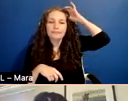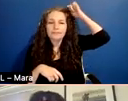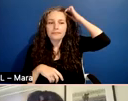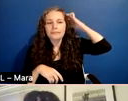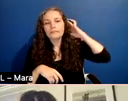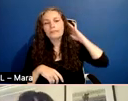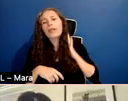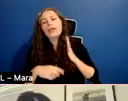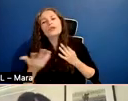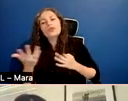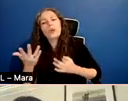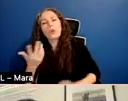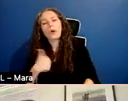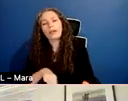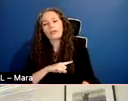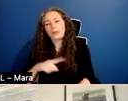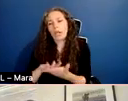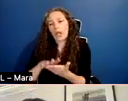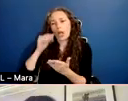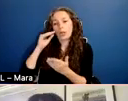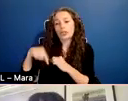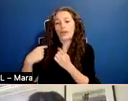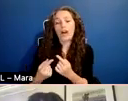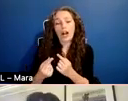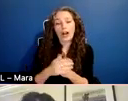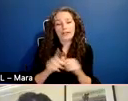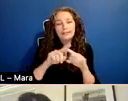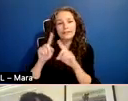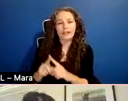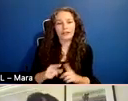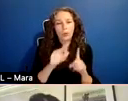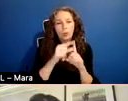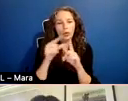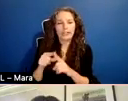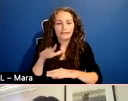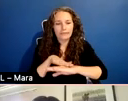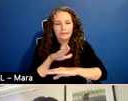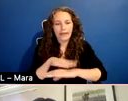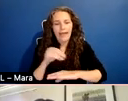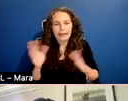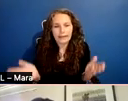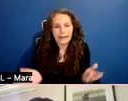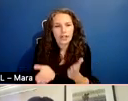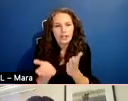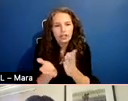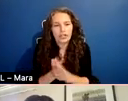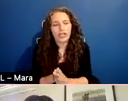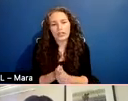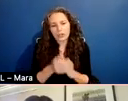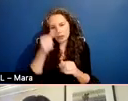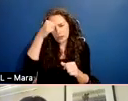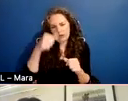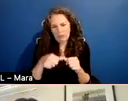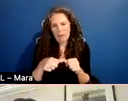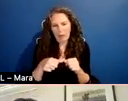So what have we learned so far? Some words of caution and encouragement. So as a little refresher to